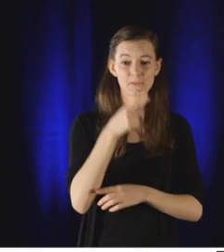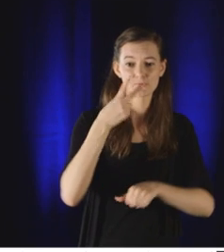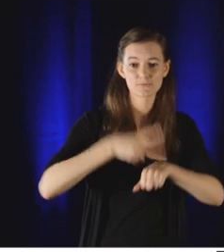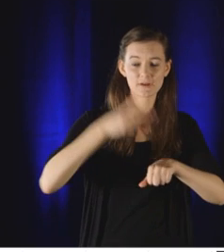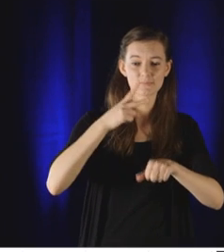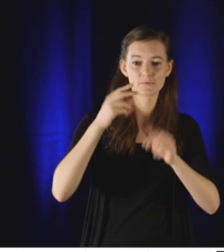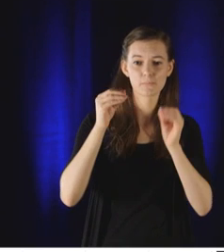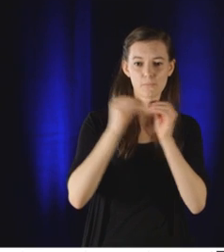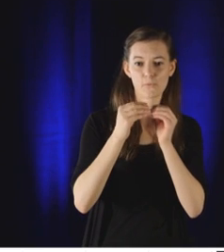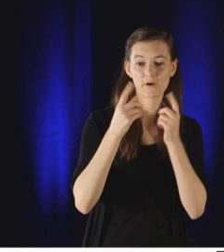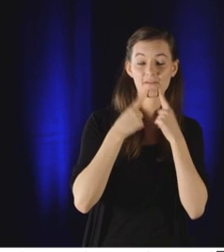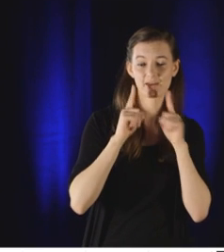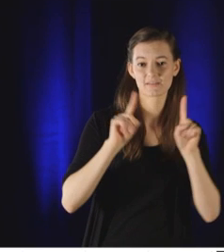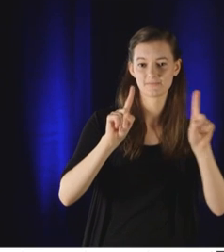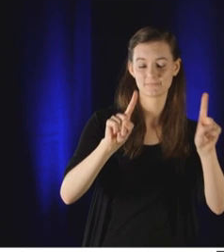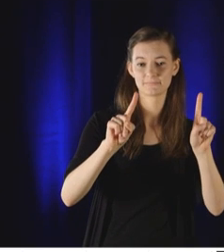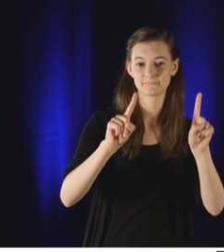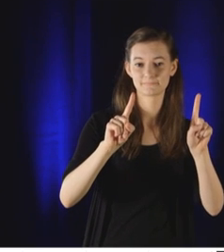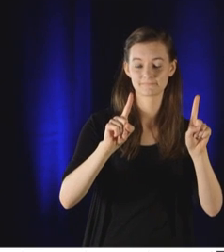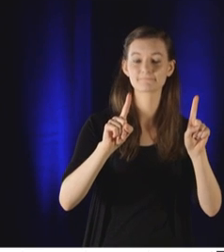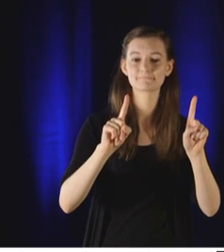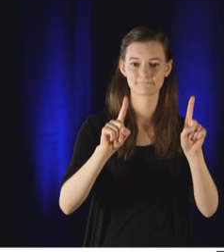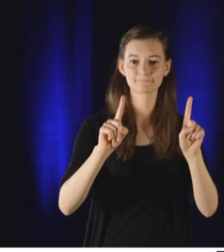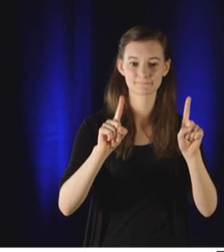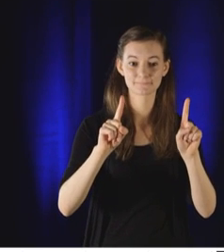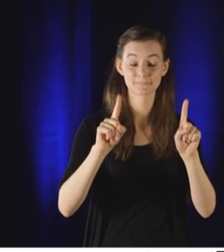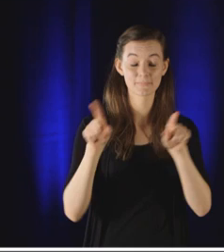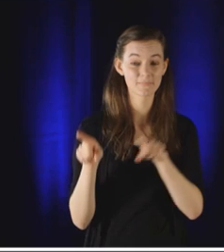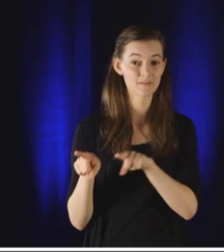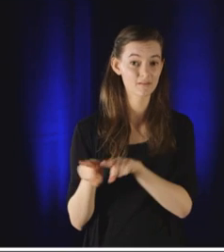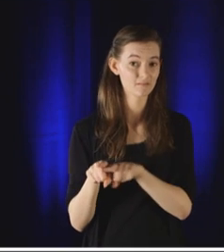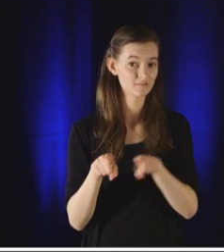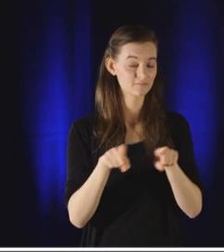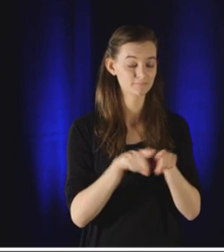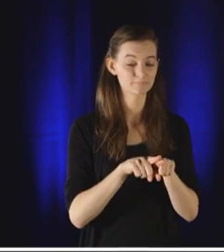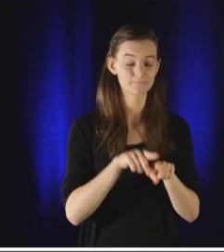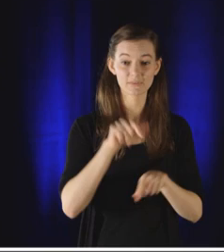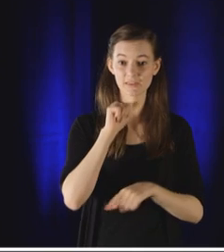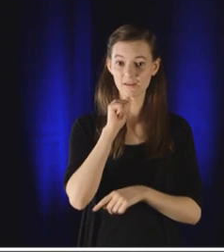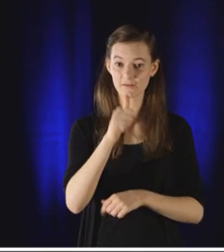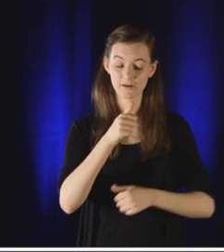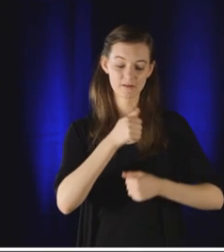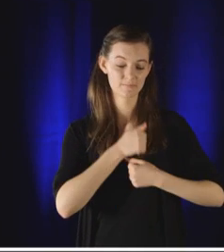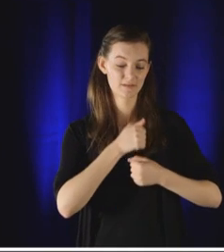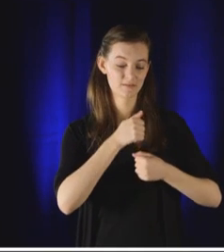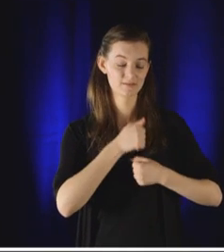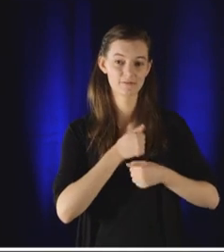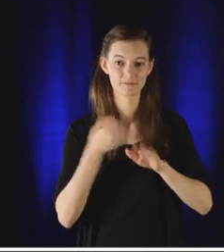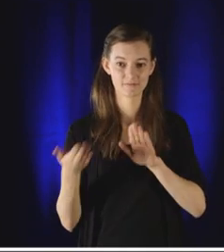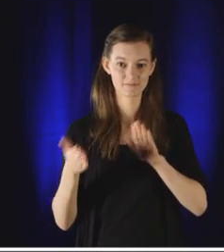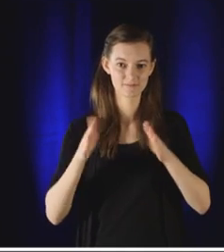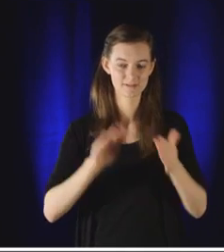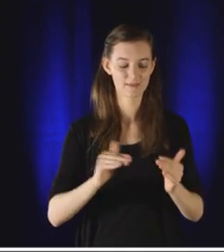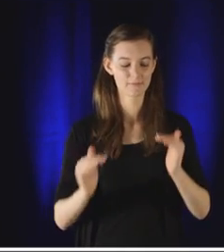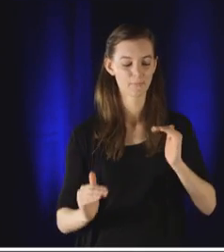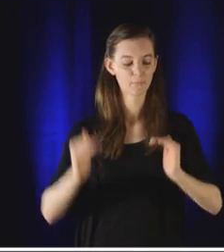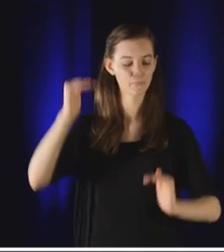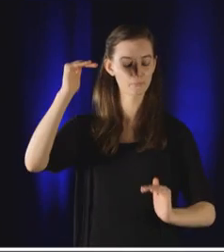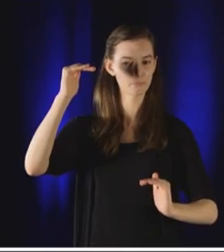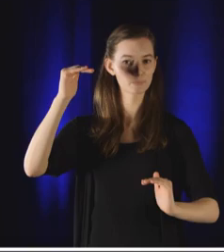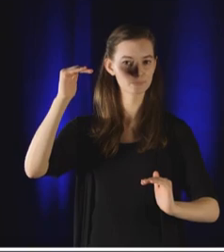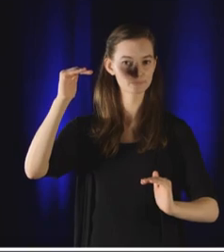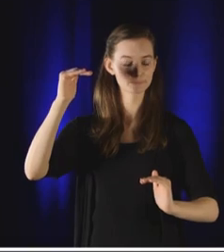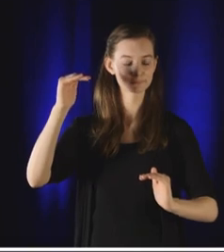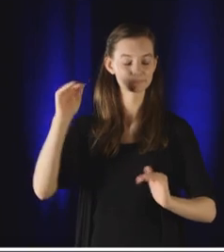as violent movements. They're even more effective against extremely authoritarian and extremely violent opponents, and with